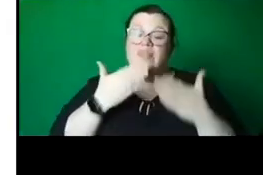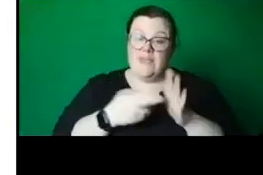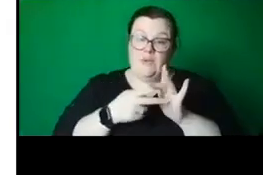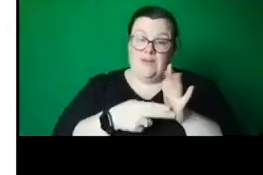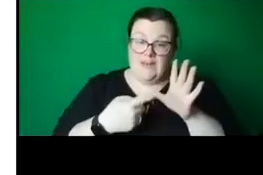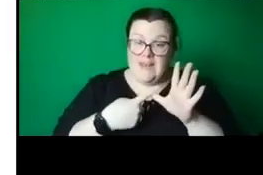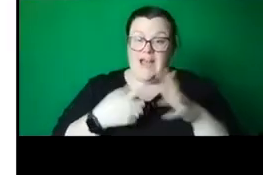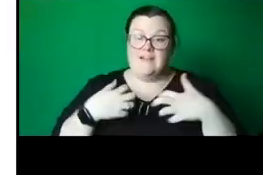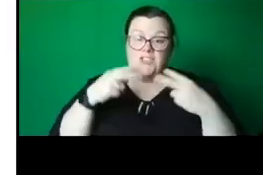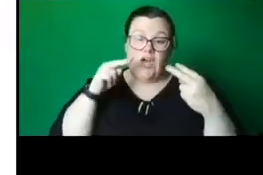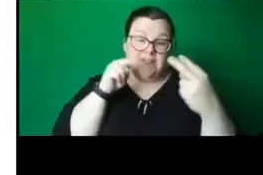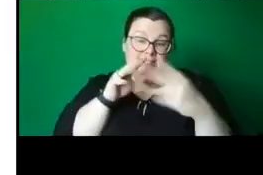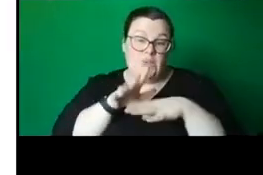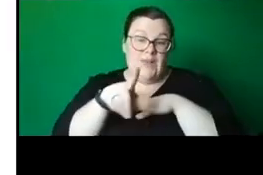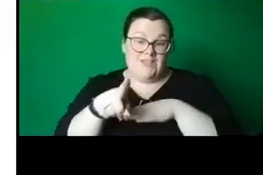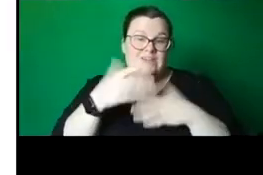Bye-bye now.